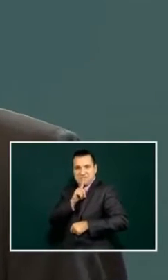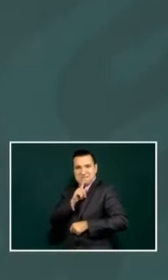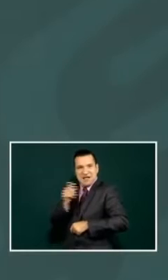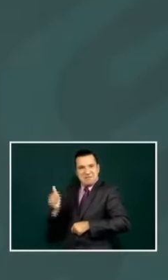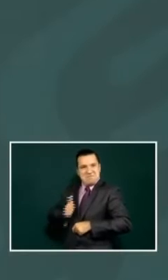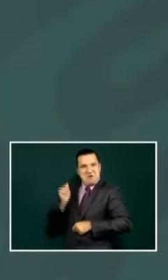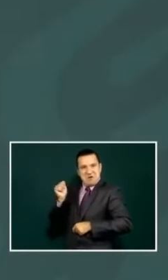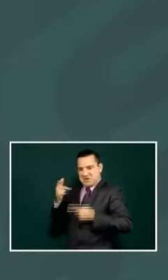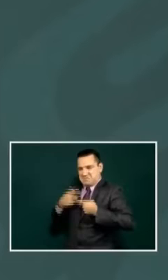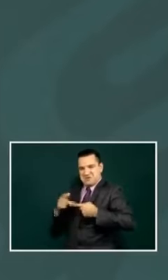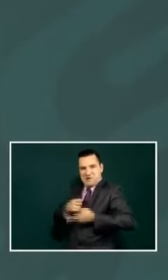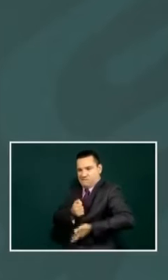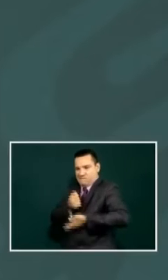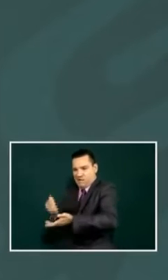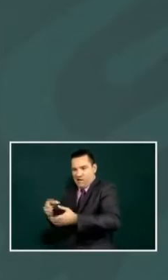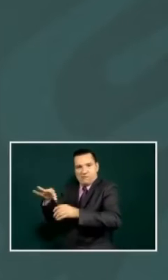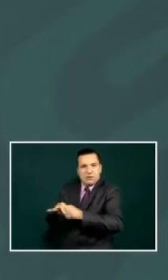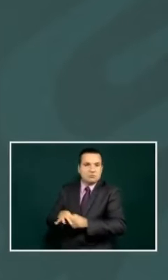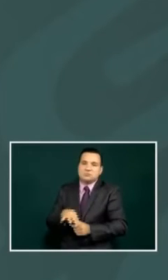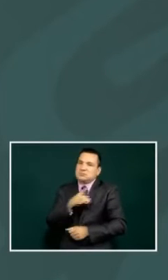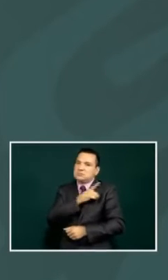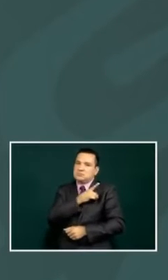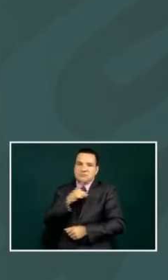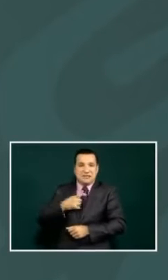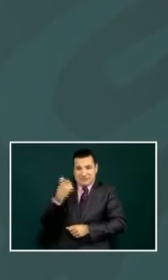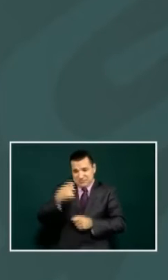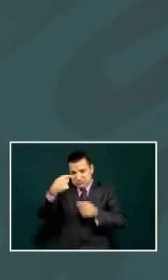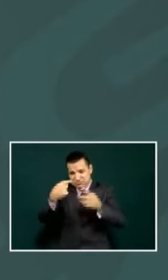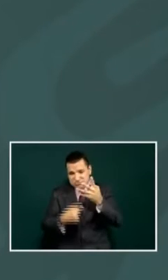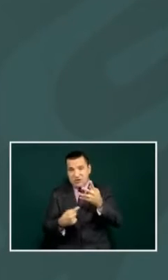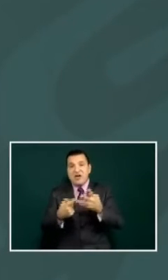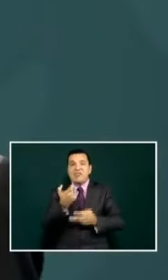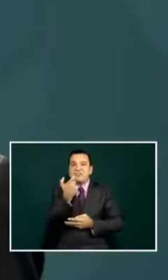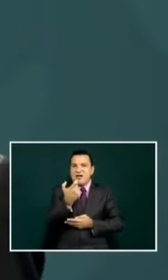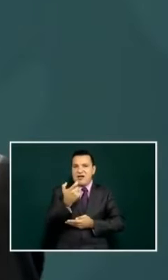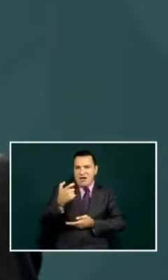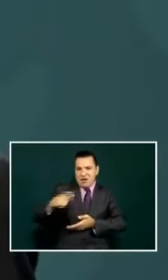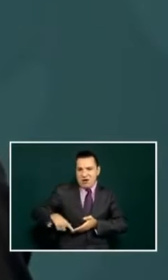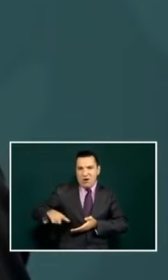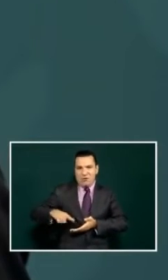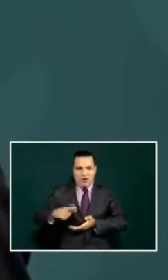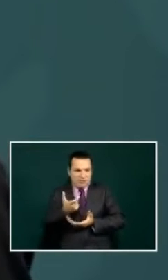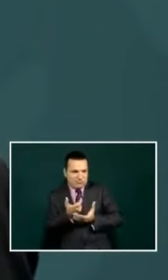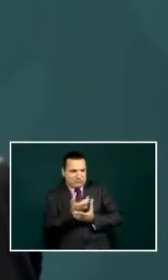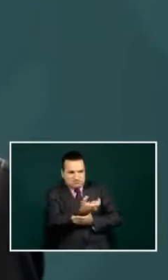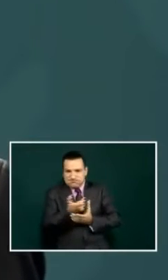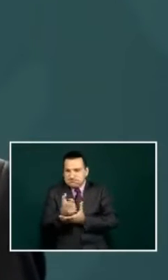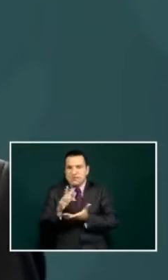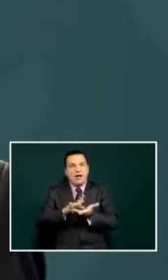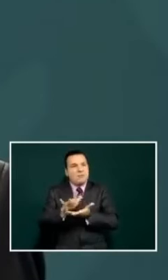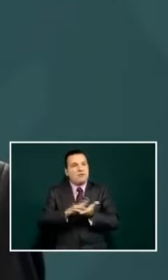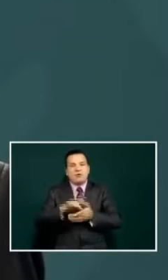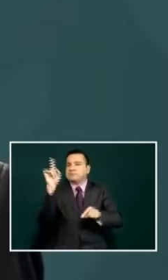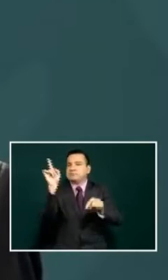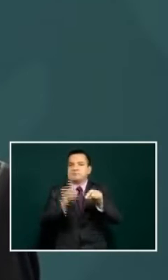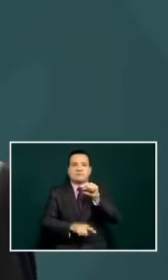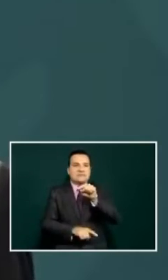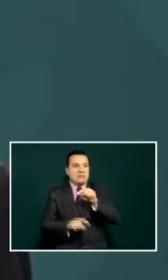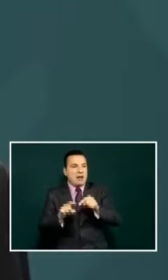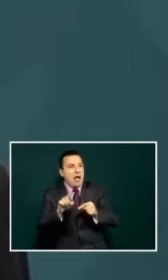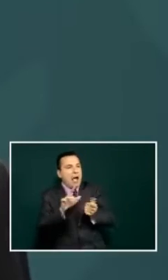the people not to utilize the money of the government to favor a party or any candidate